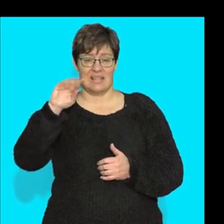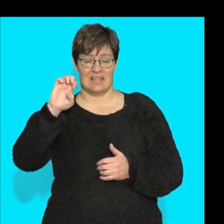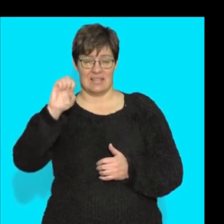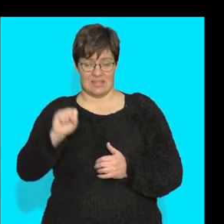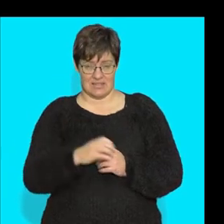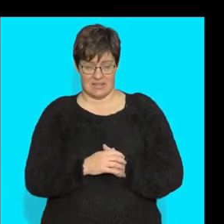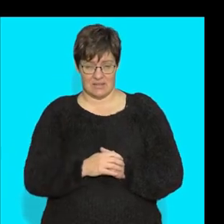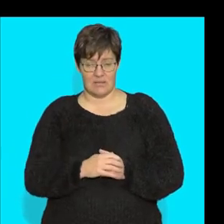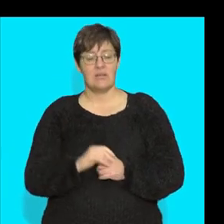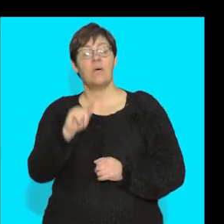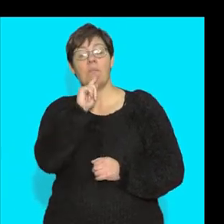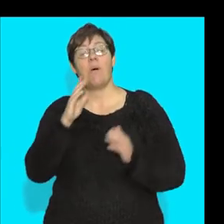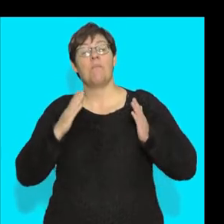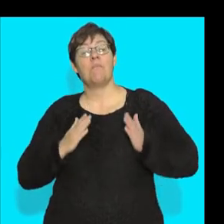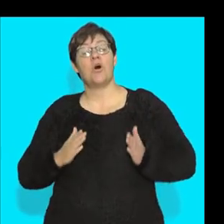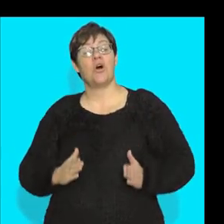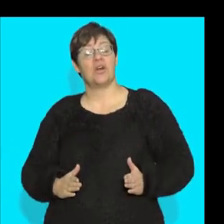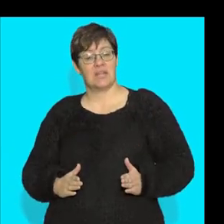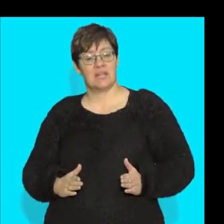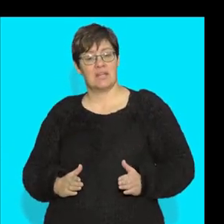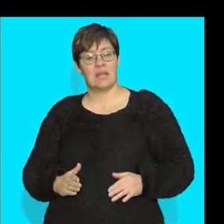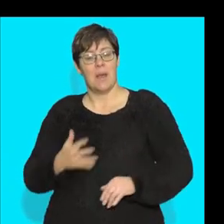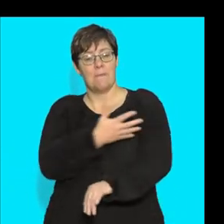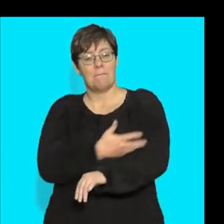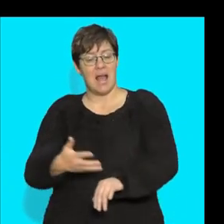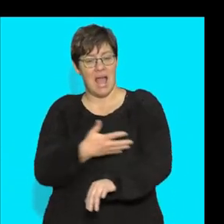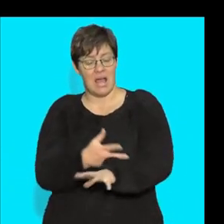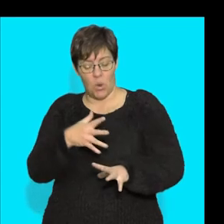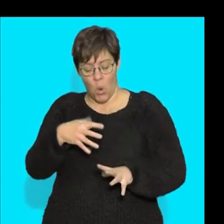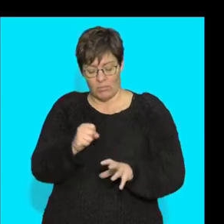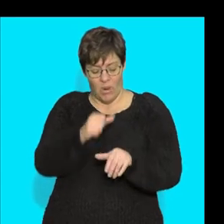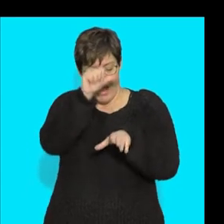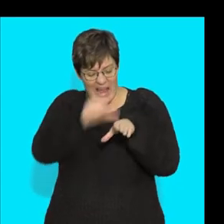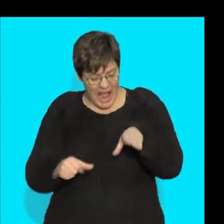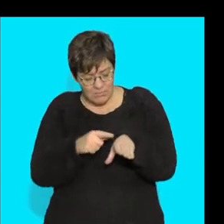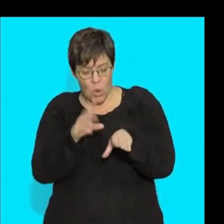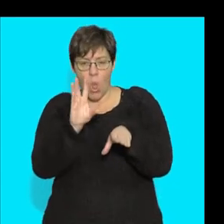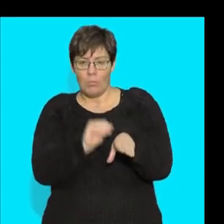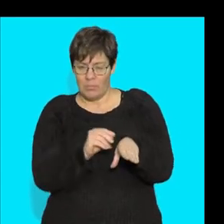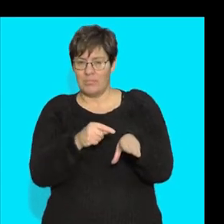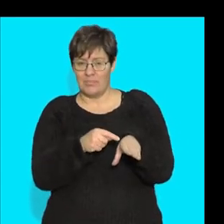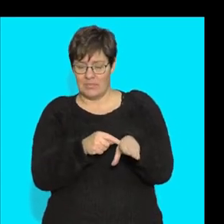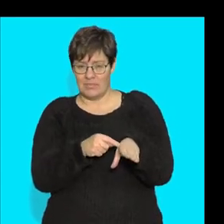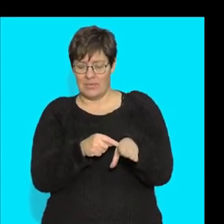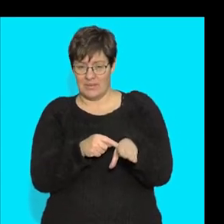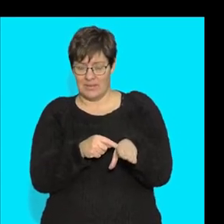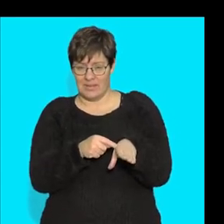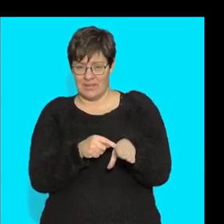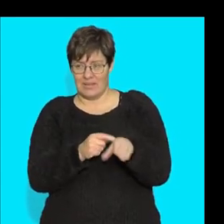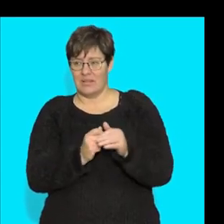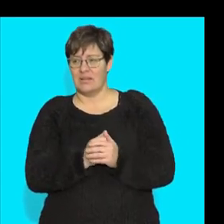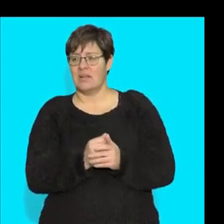do is they help the body, all right, in blood clotting. You guys see them as a scab,